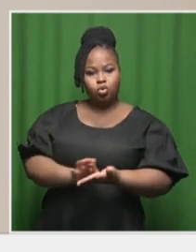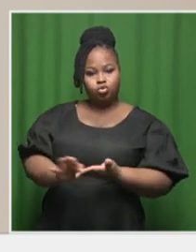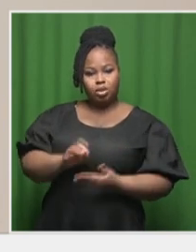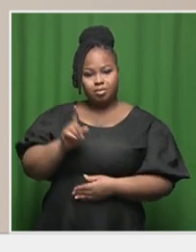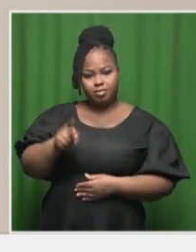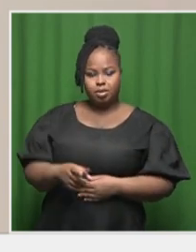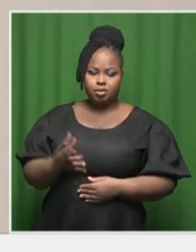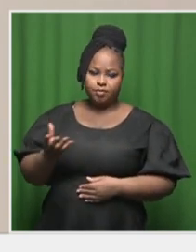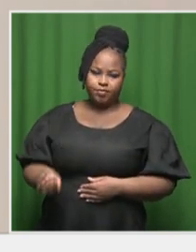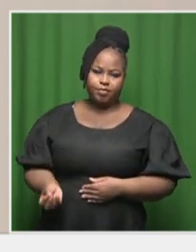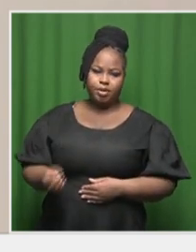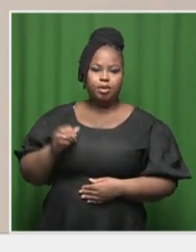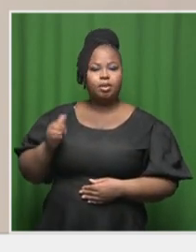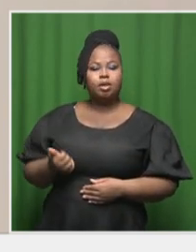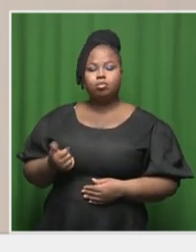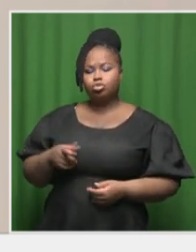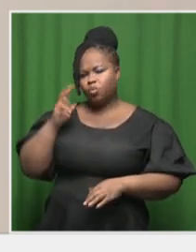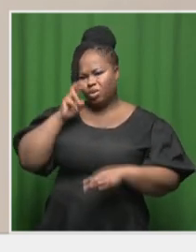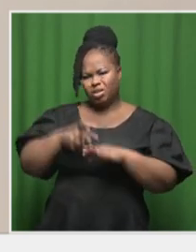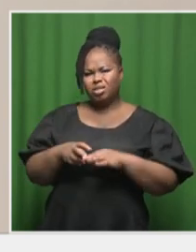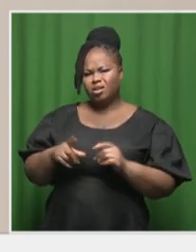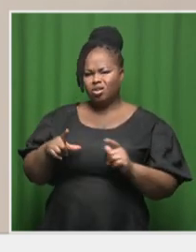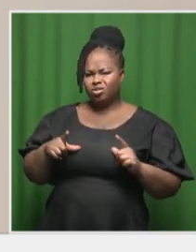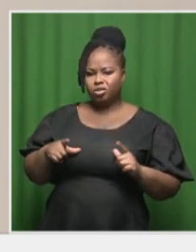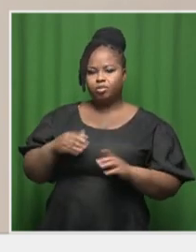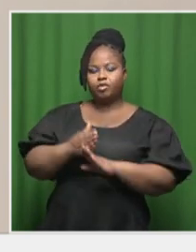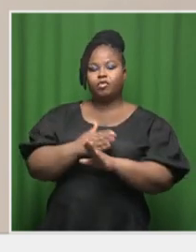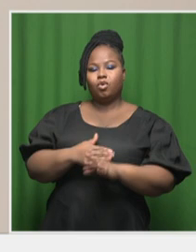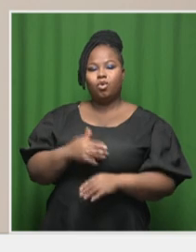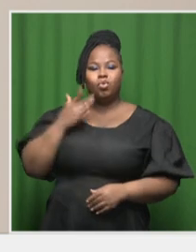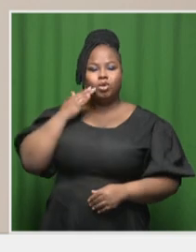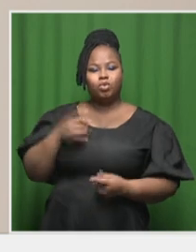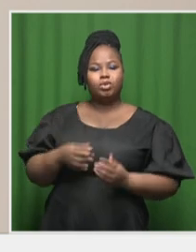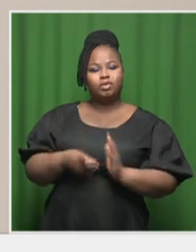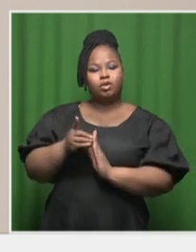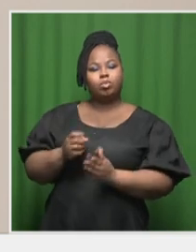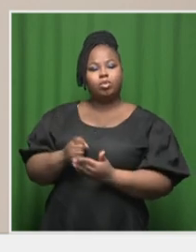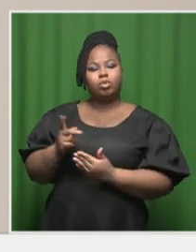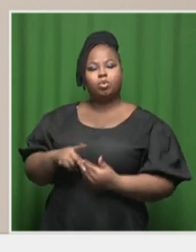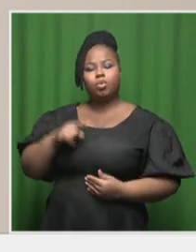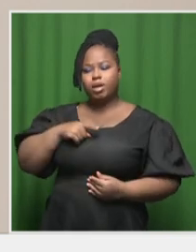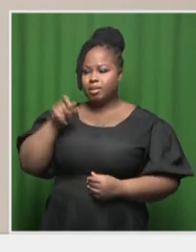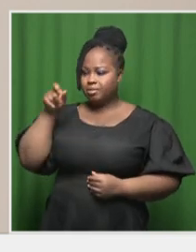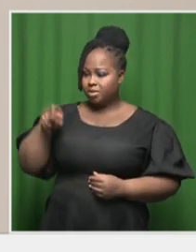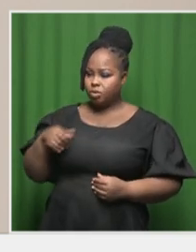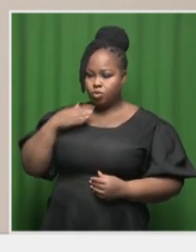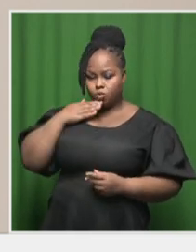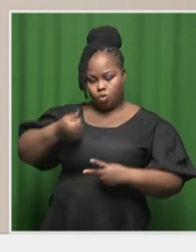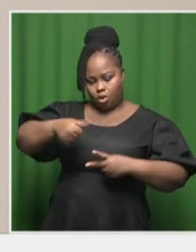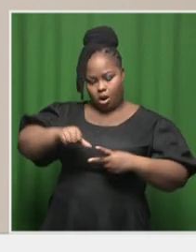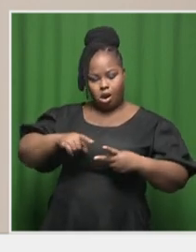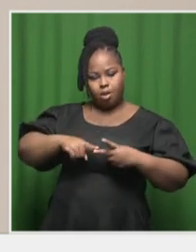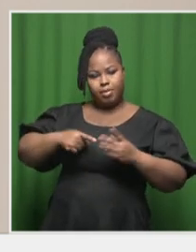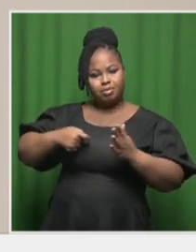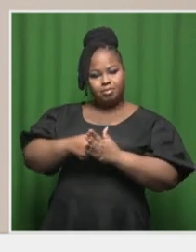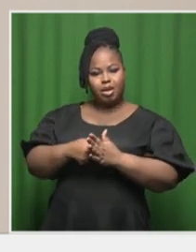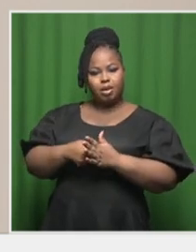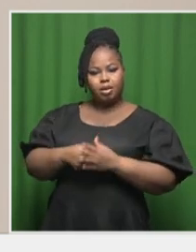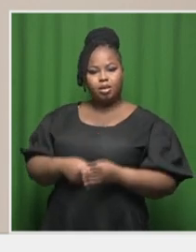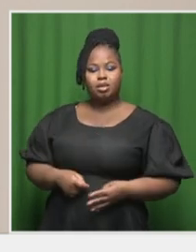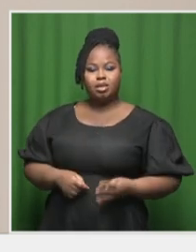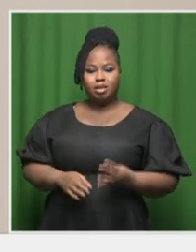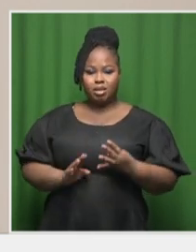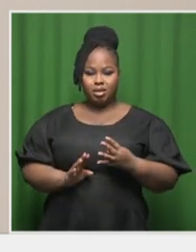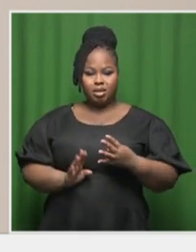That you are going to need in any case as you develop the project because, as I said, somebody needs to buy that power from you. Yeah. And also,